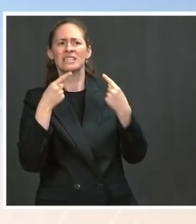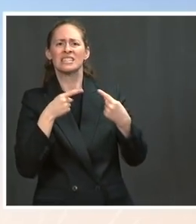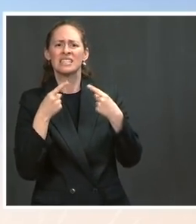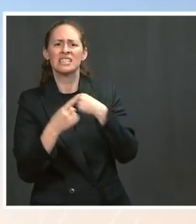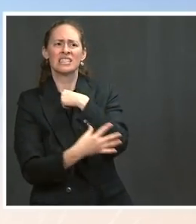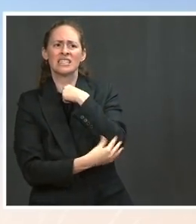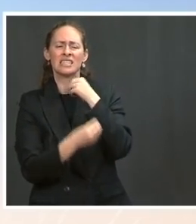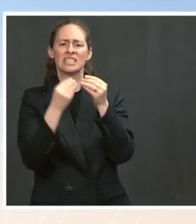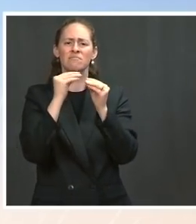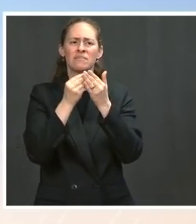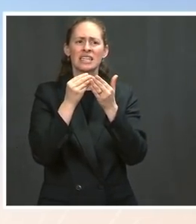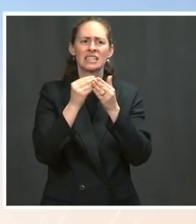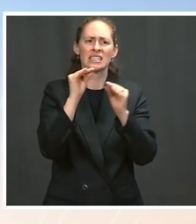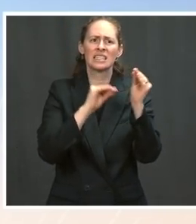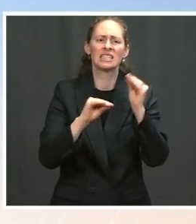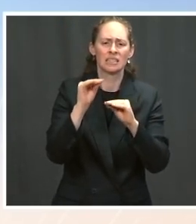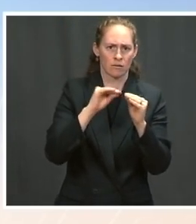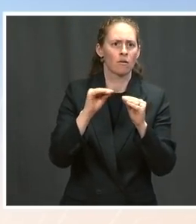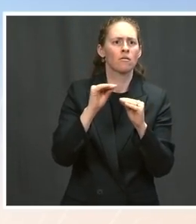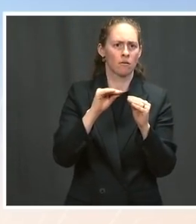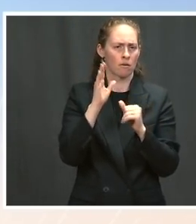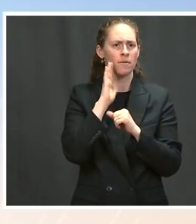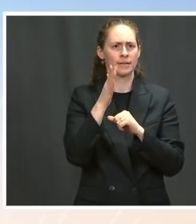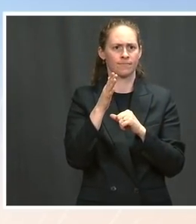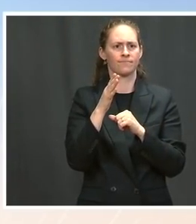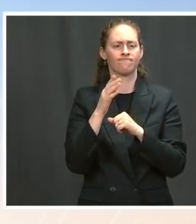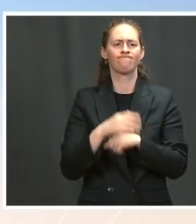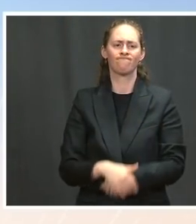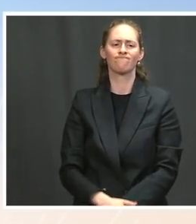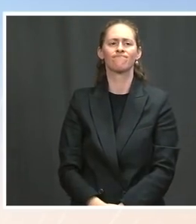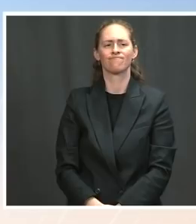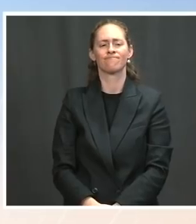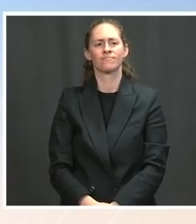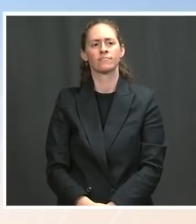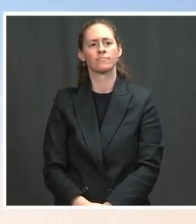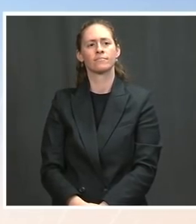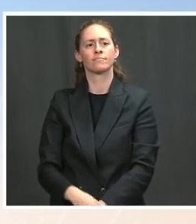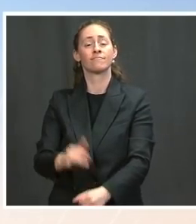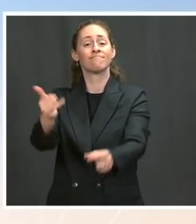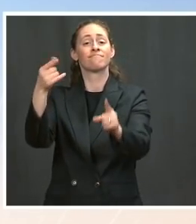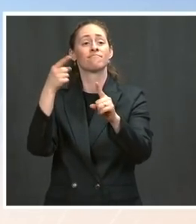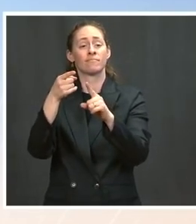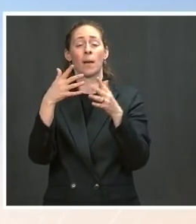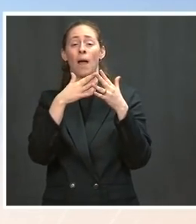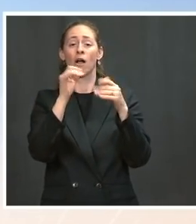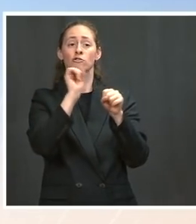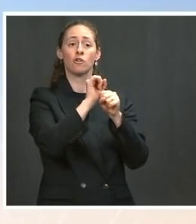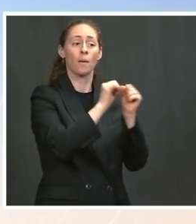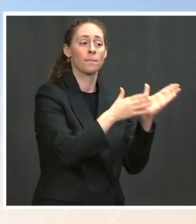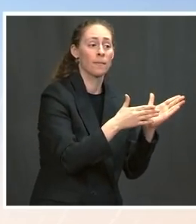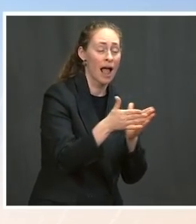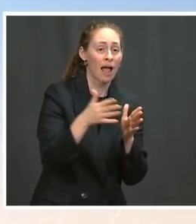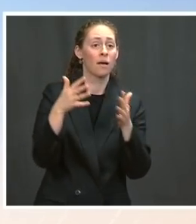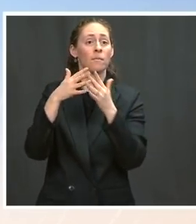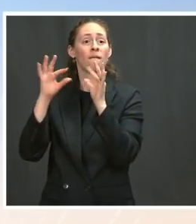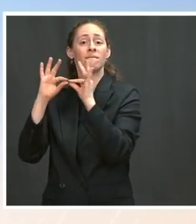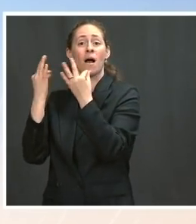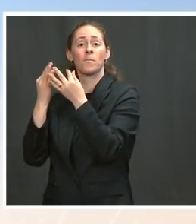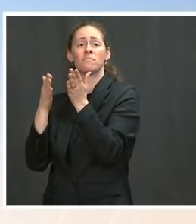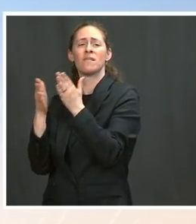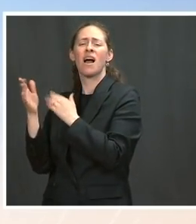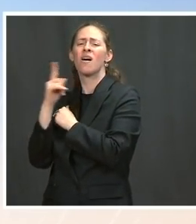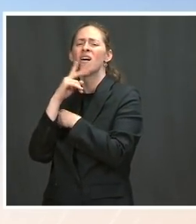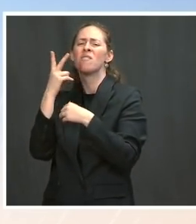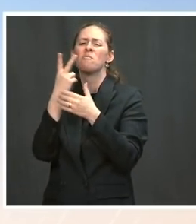proposed it as part of, they're not seen at the American Jobs Plan, and the American Families Plan are both seen as pivotal priorities to the President